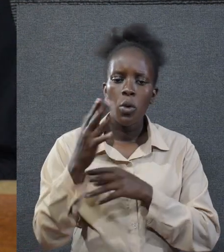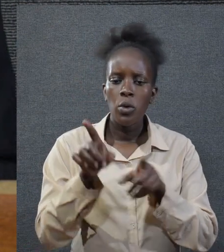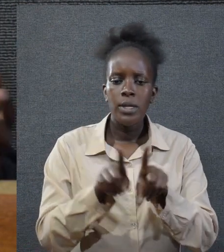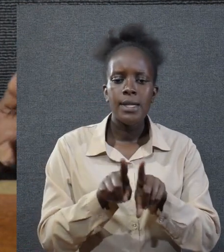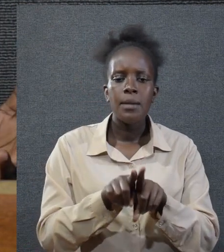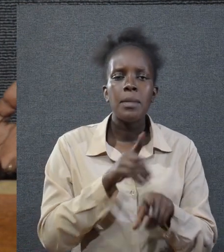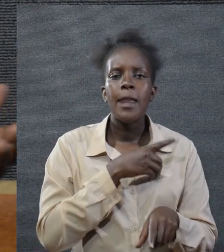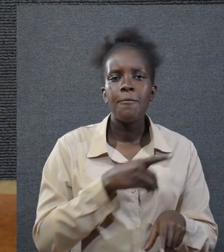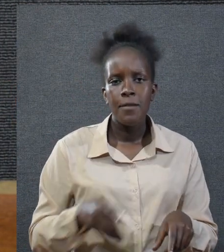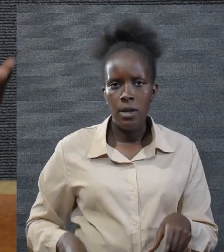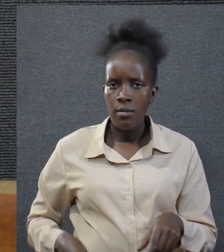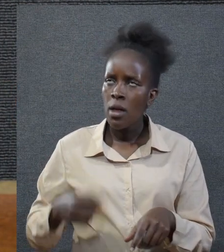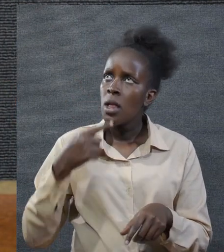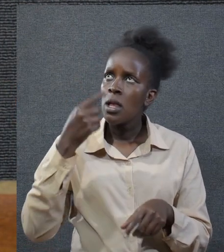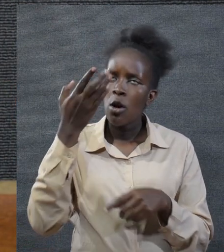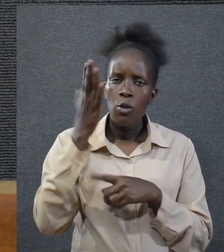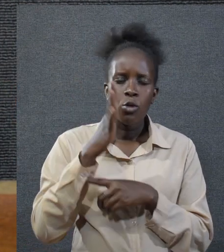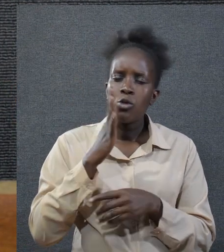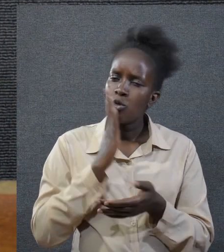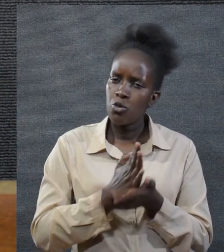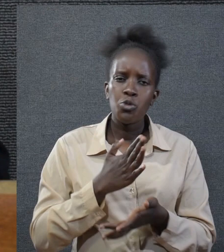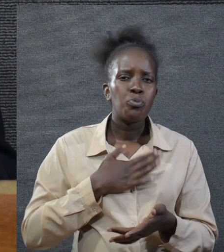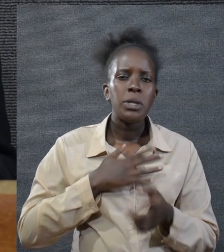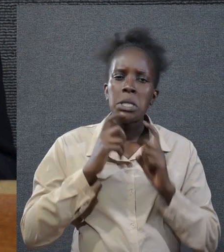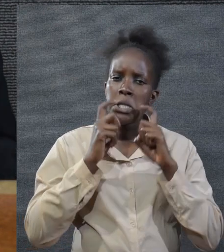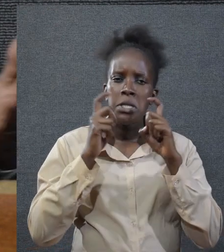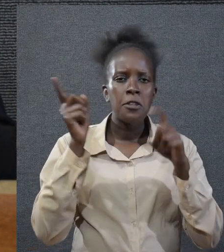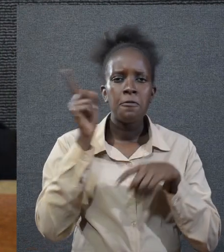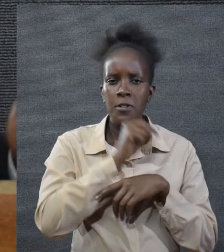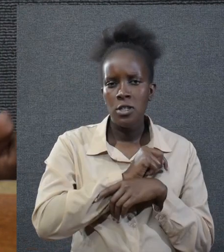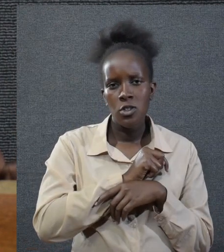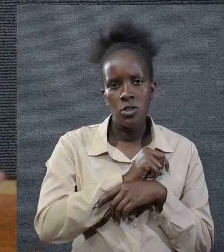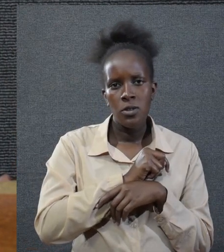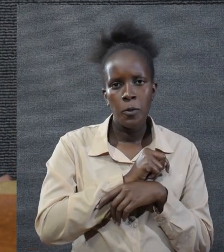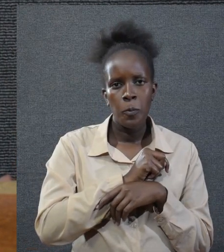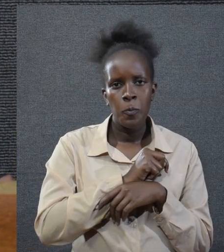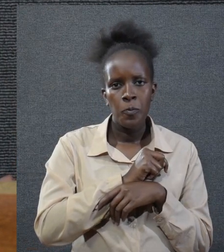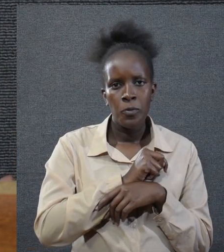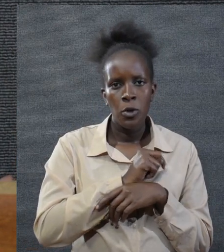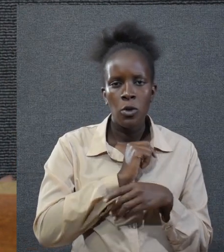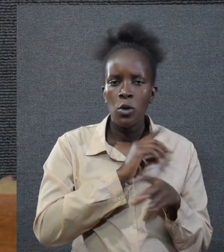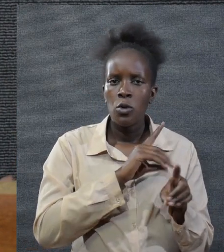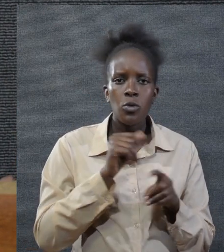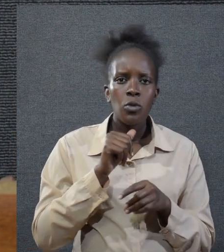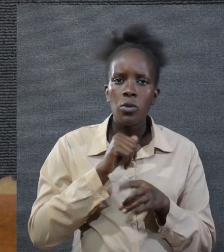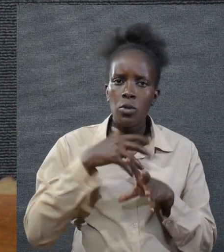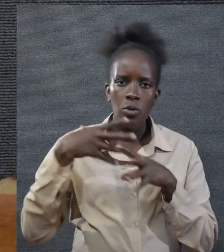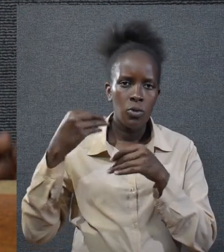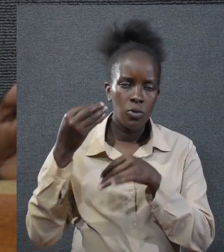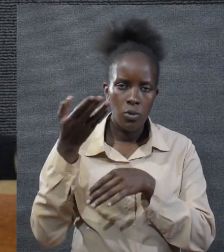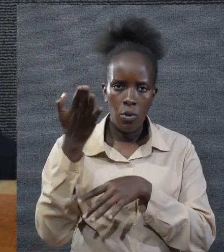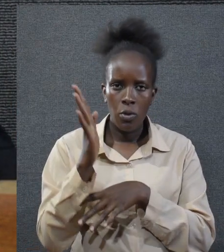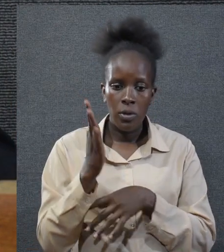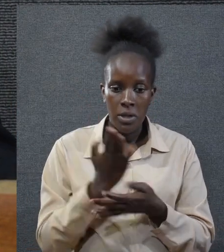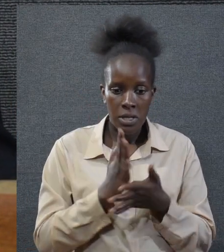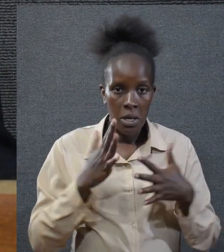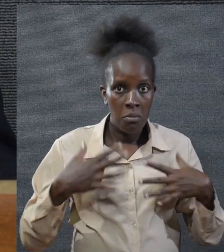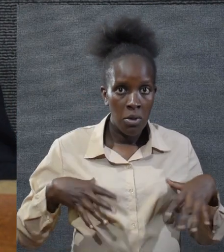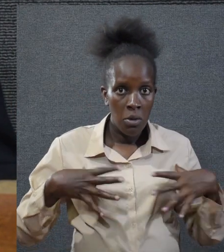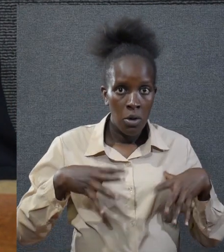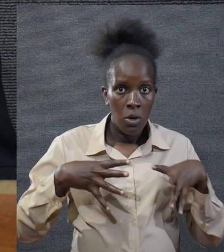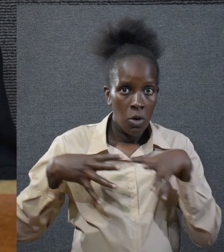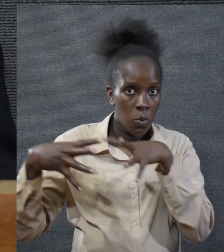go to God like David tell God you have sinned don't go to God